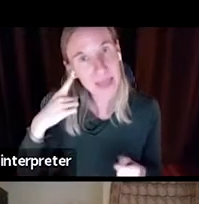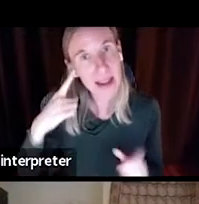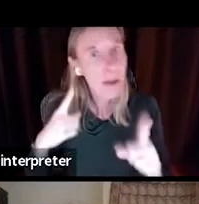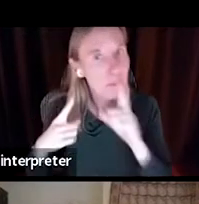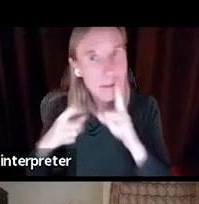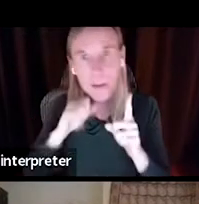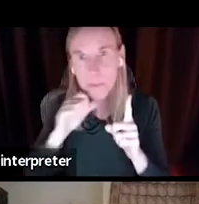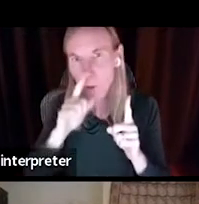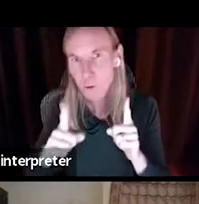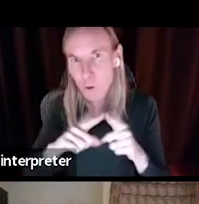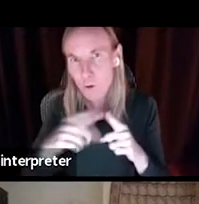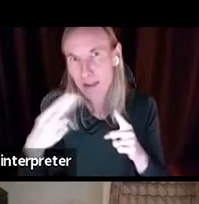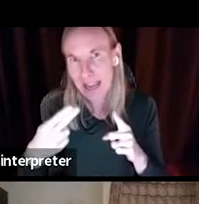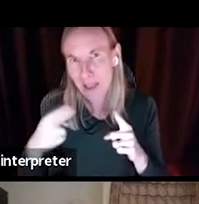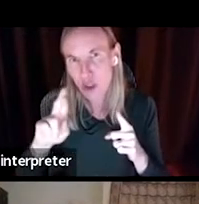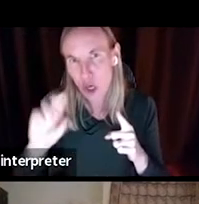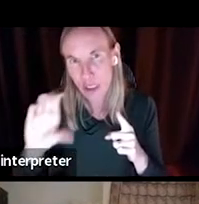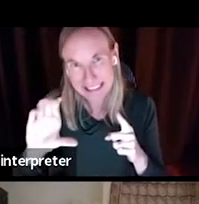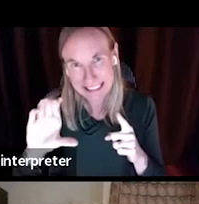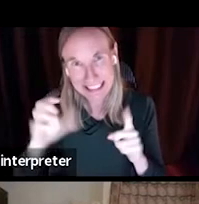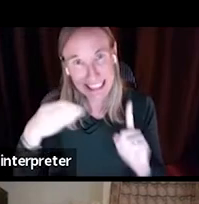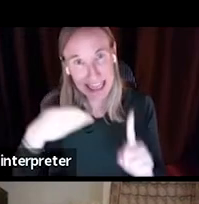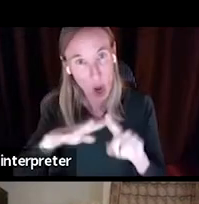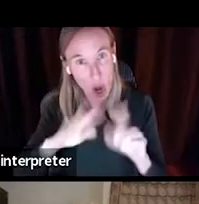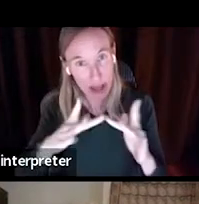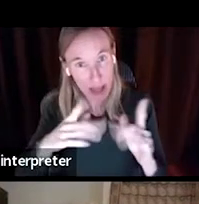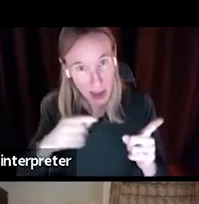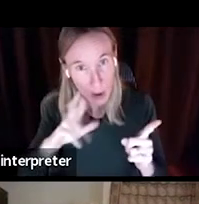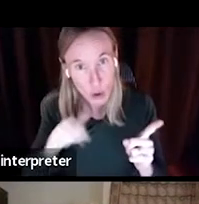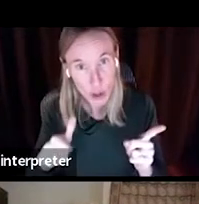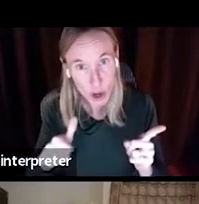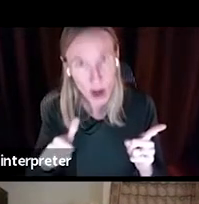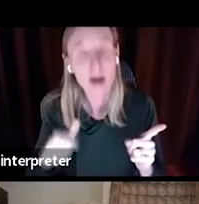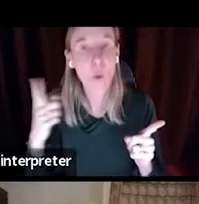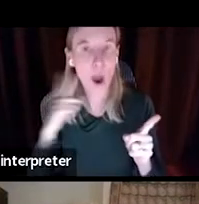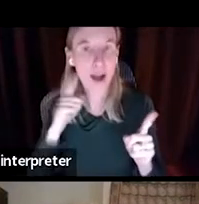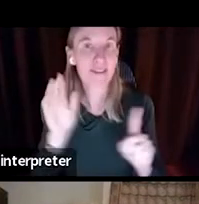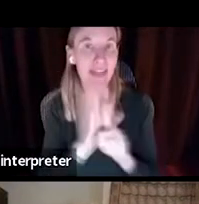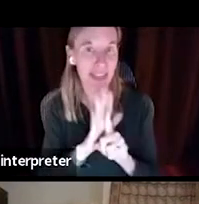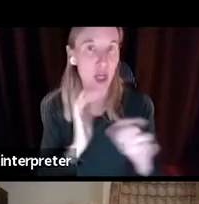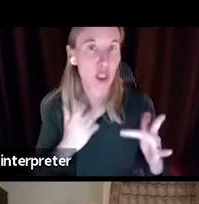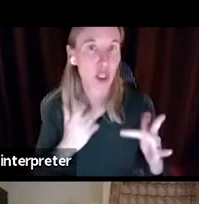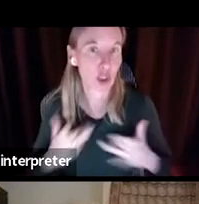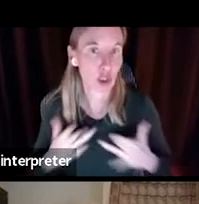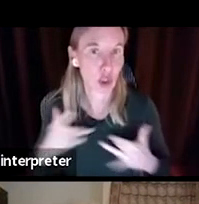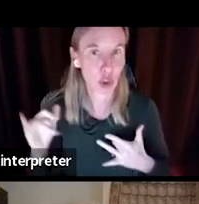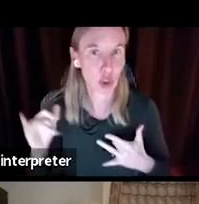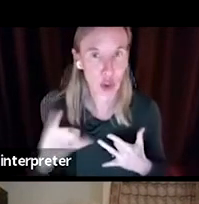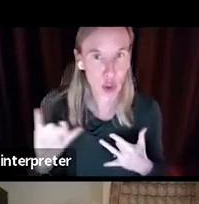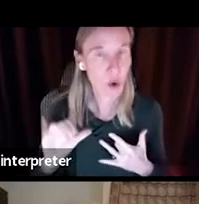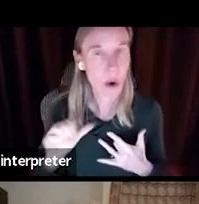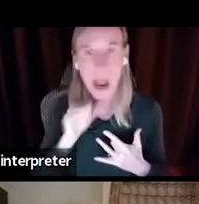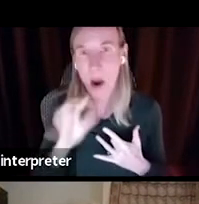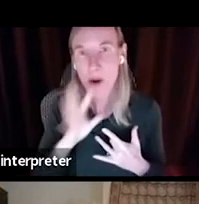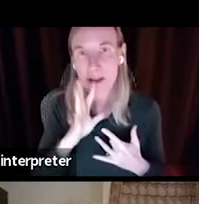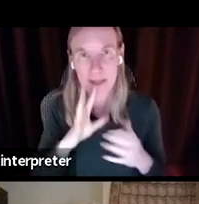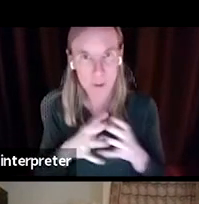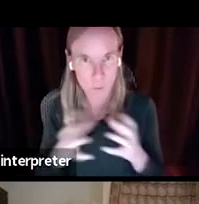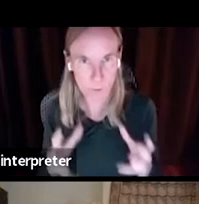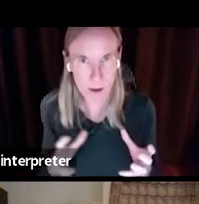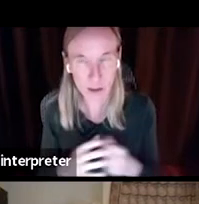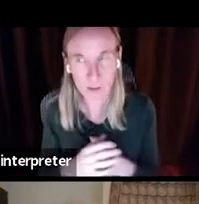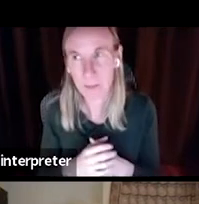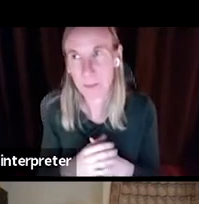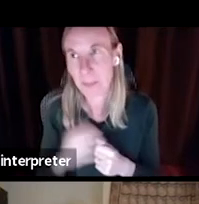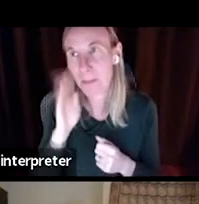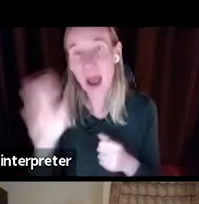if HRC is on the line. I know this was one of their concerns as well, so I don't want to speak too much about it, but I will